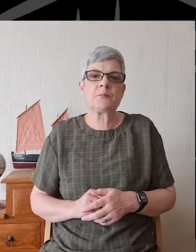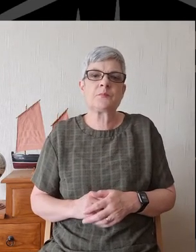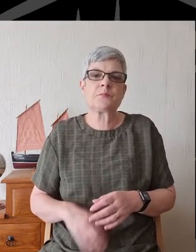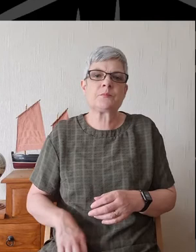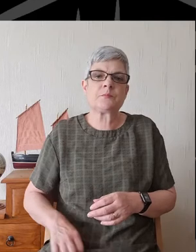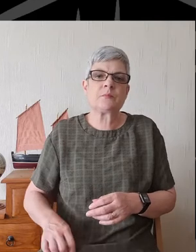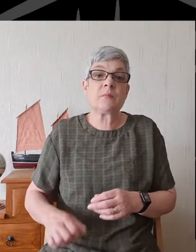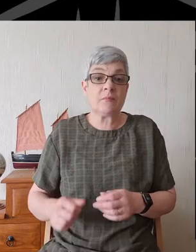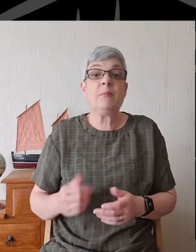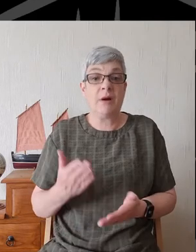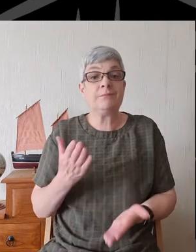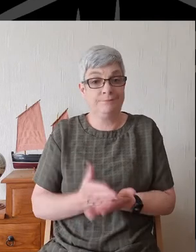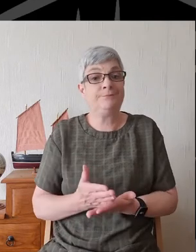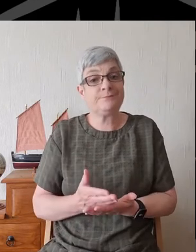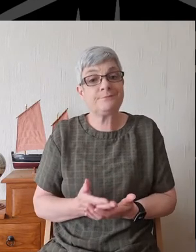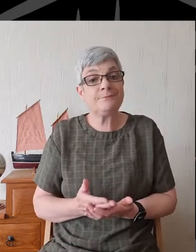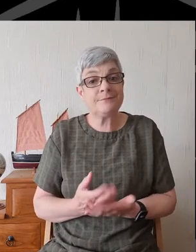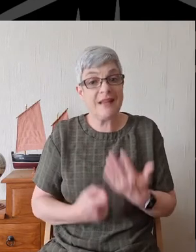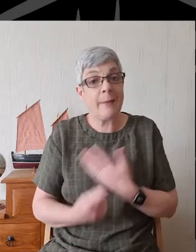And you did.